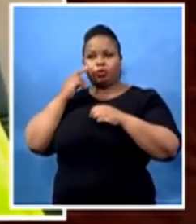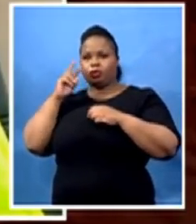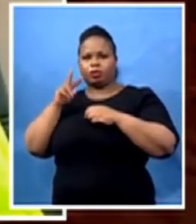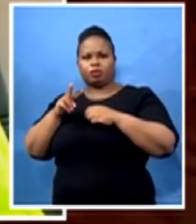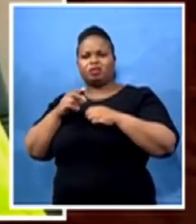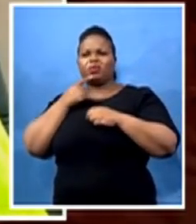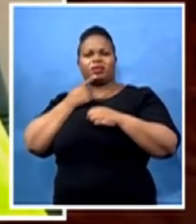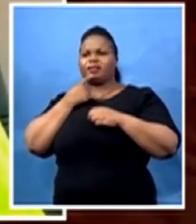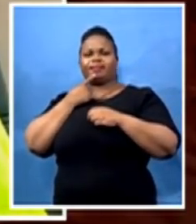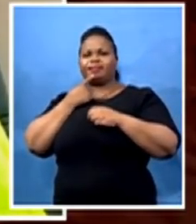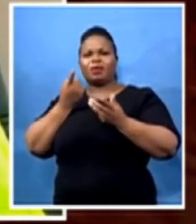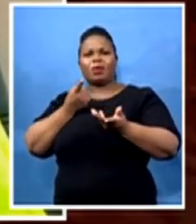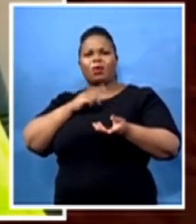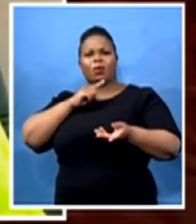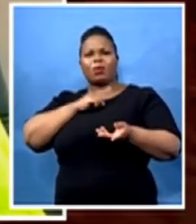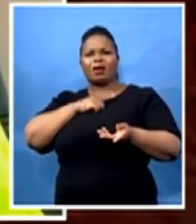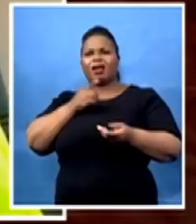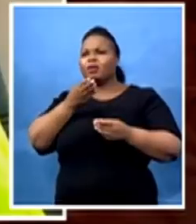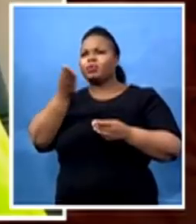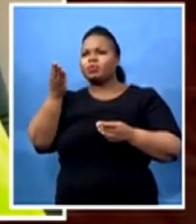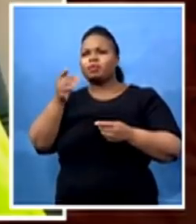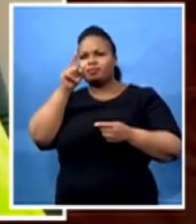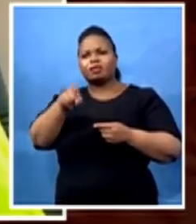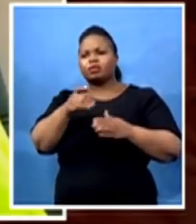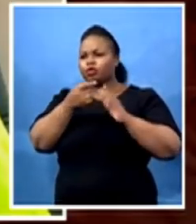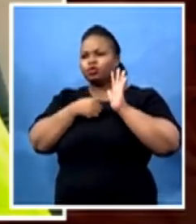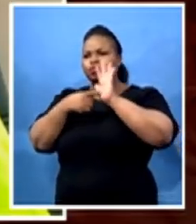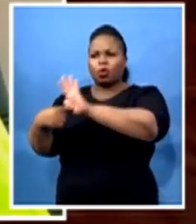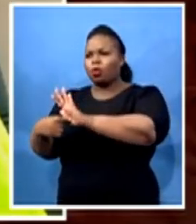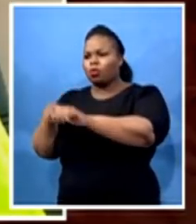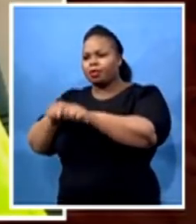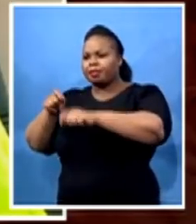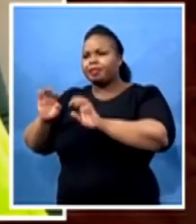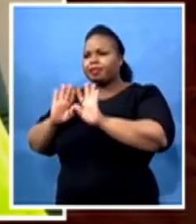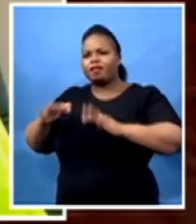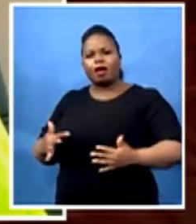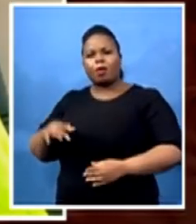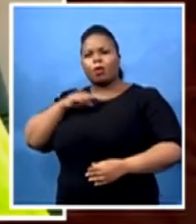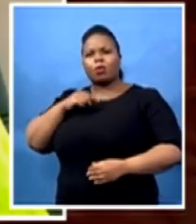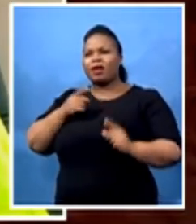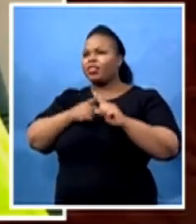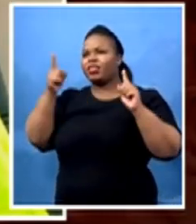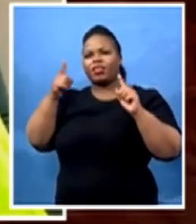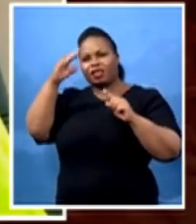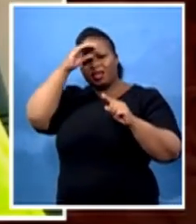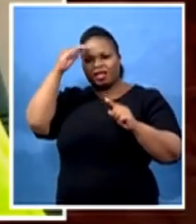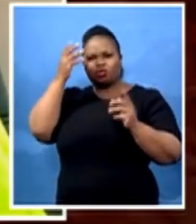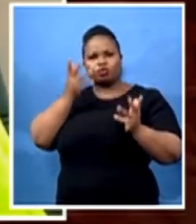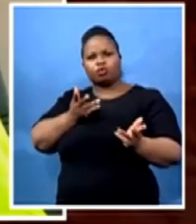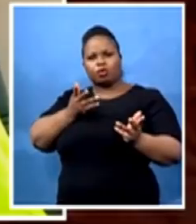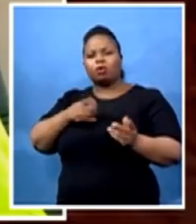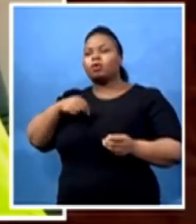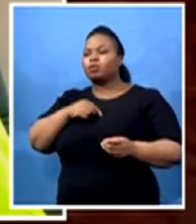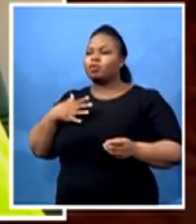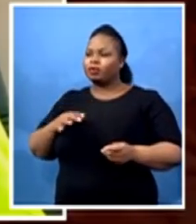ones who are supposed to be walking the talk. What is the problem? So we just want to say, while government has